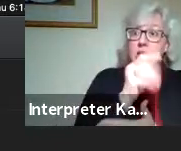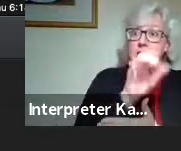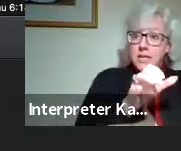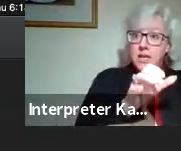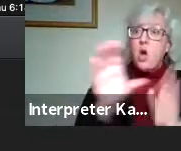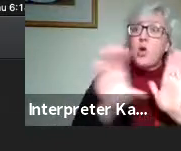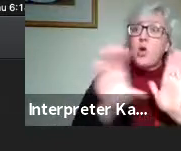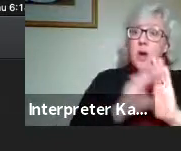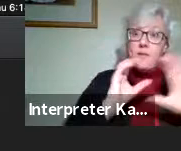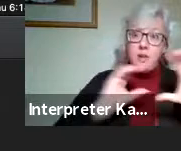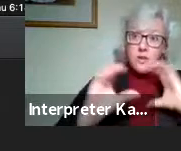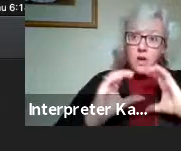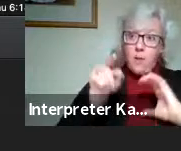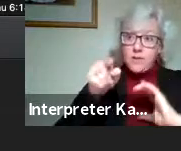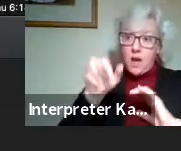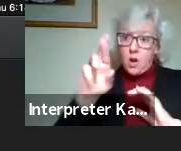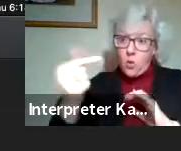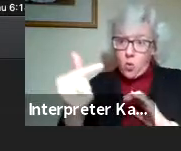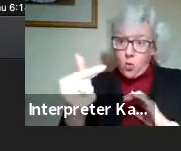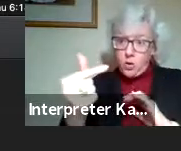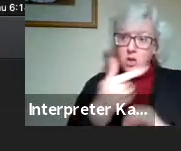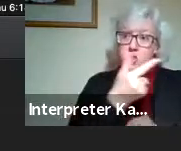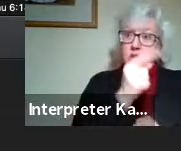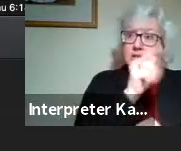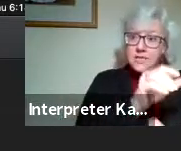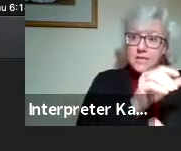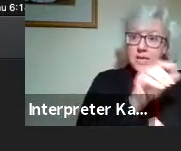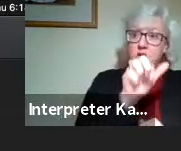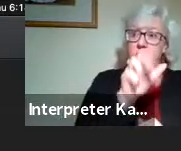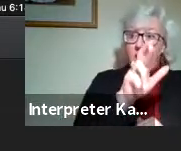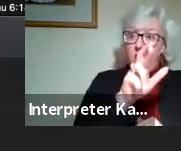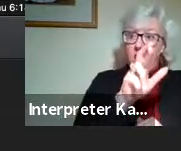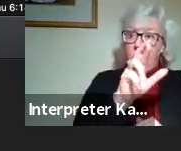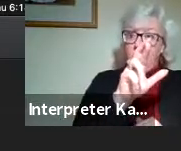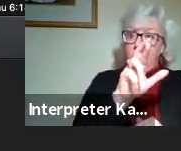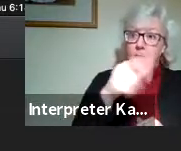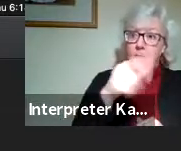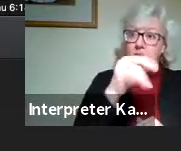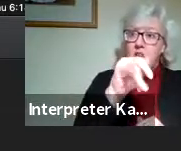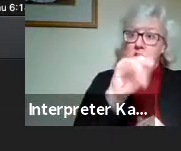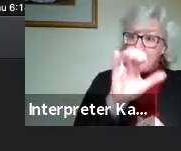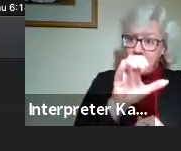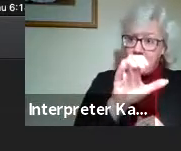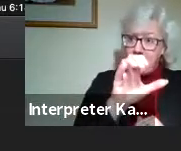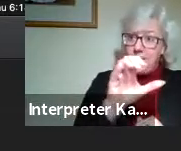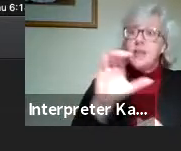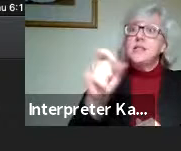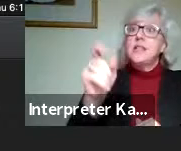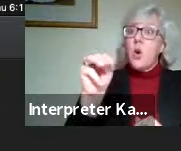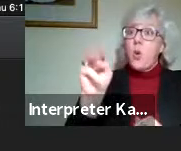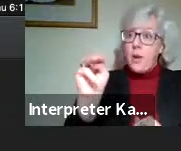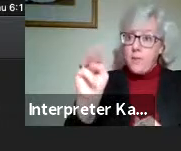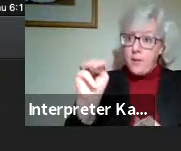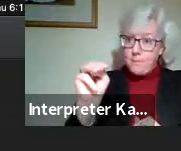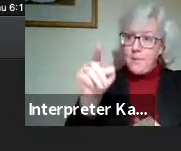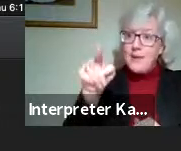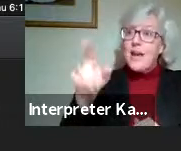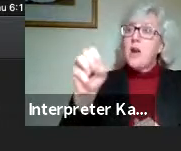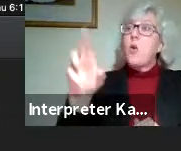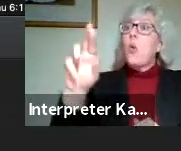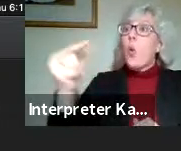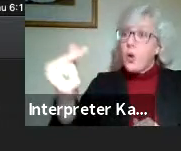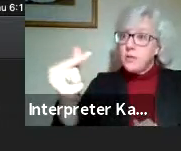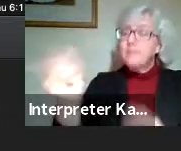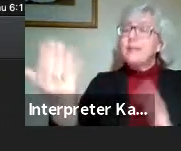gtcgraphiccom.org, gtcgraphiccom gtcgraphiccom.org,